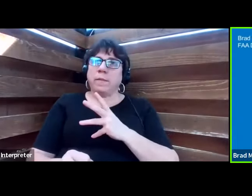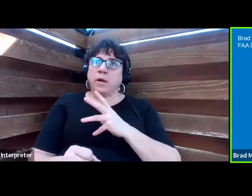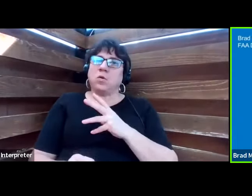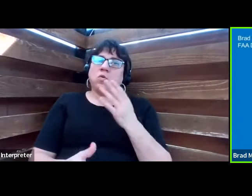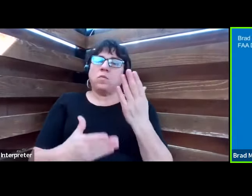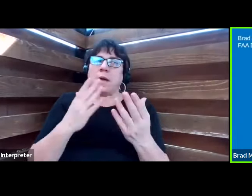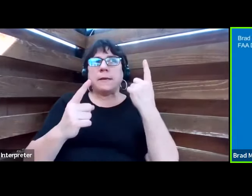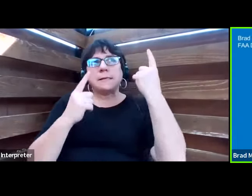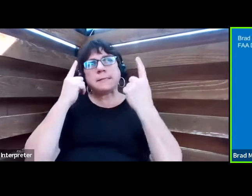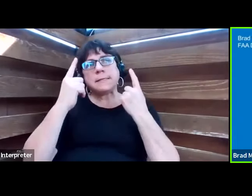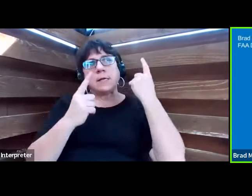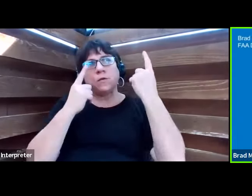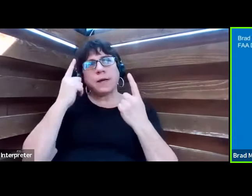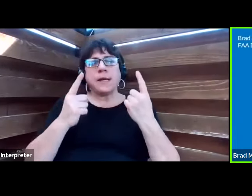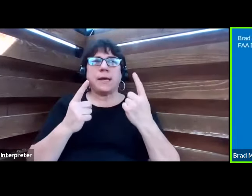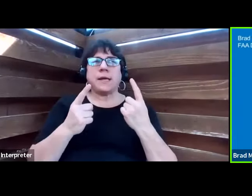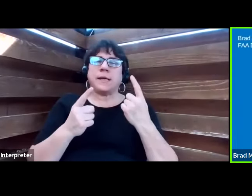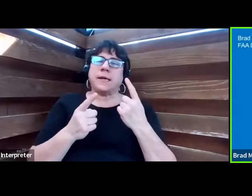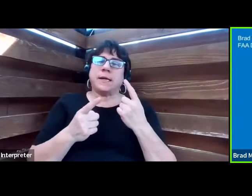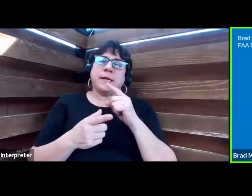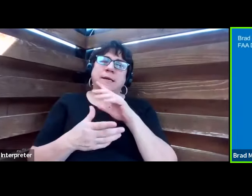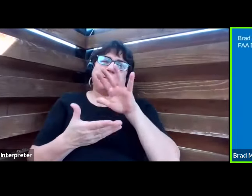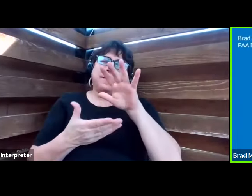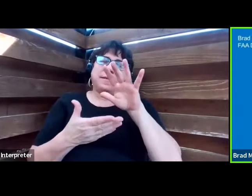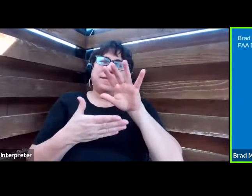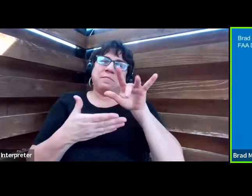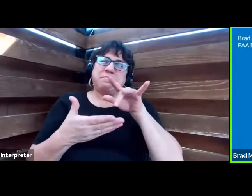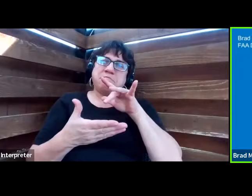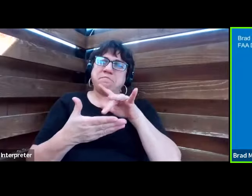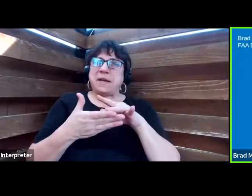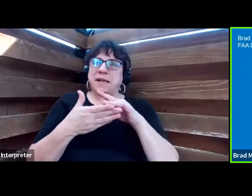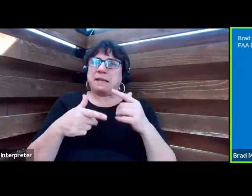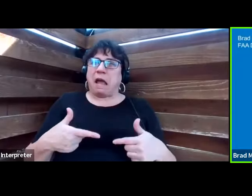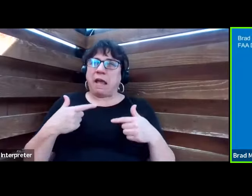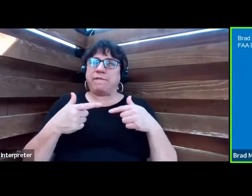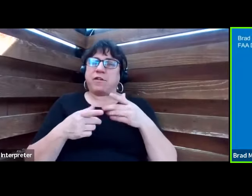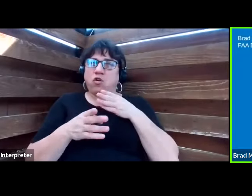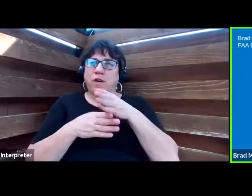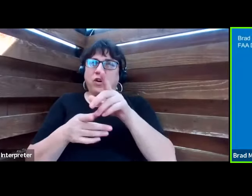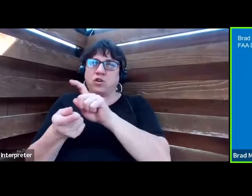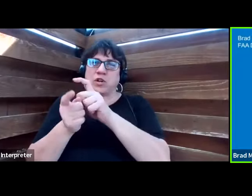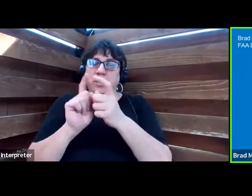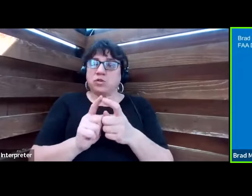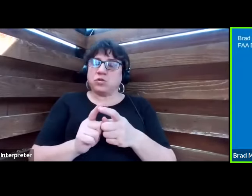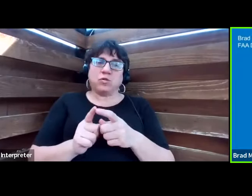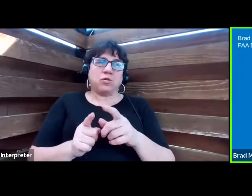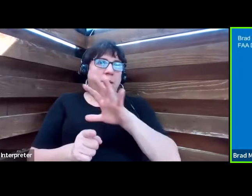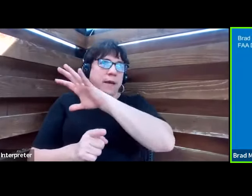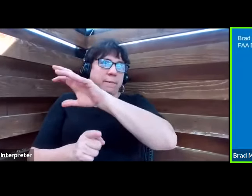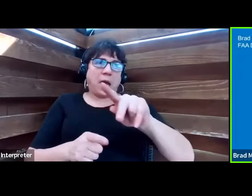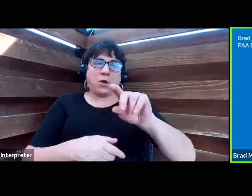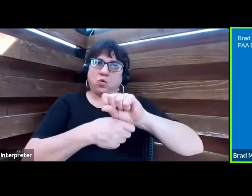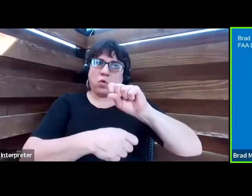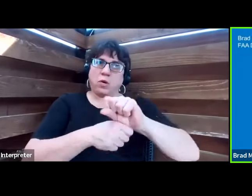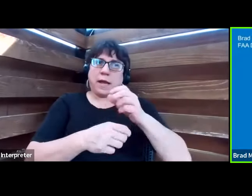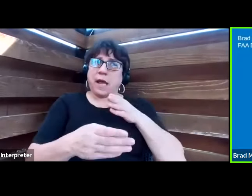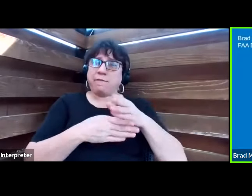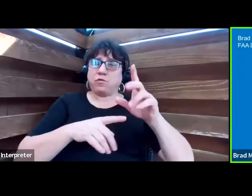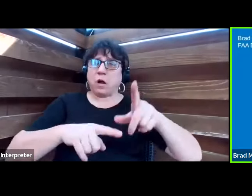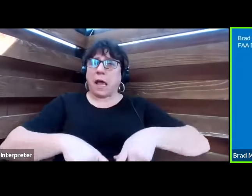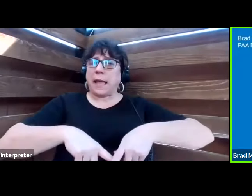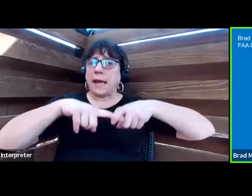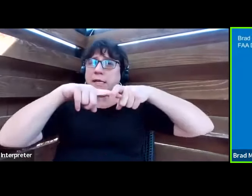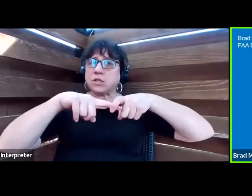considering mid-career changes or may be jumping back into the workforce after a hiatus